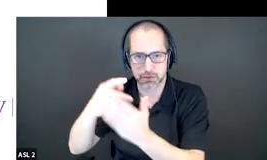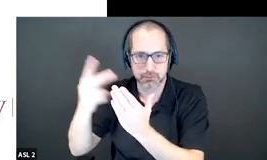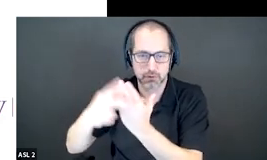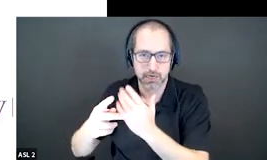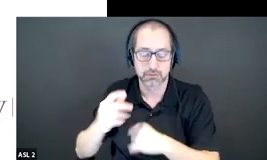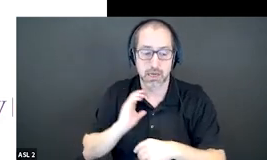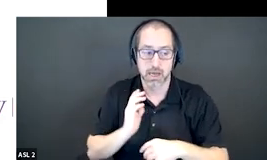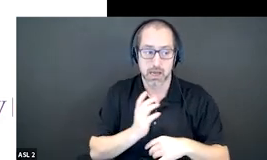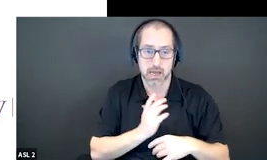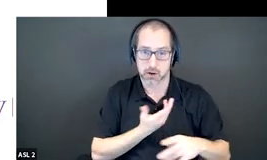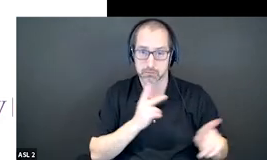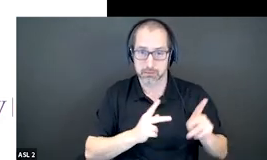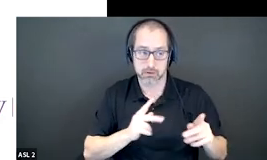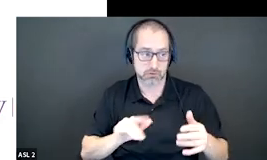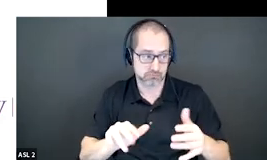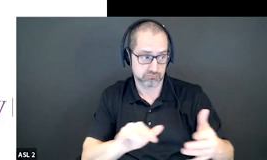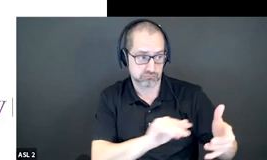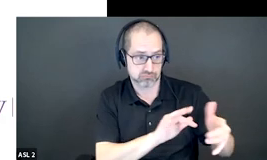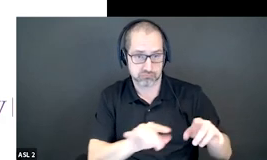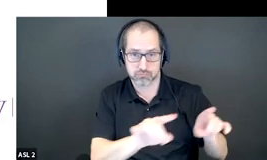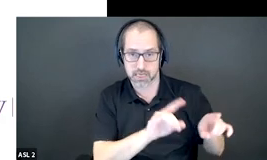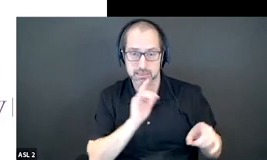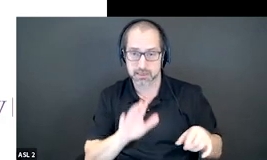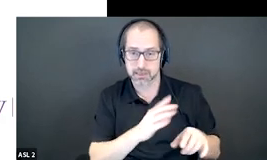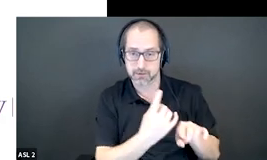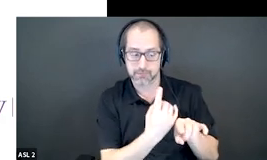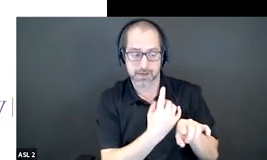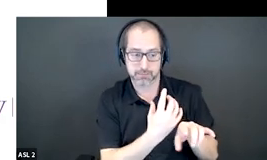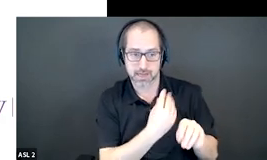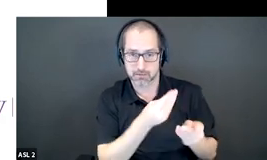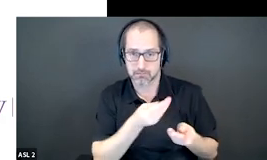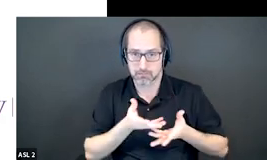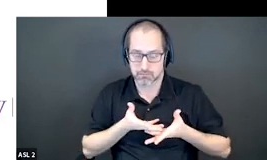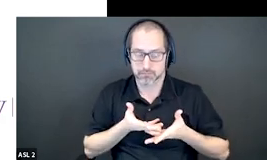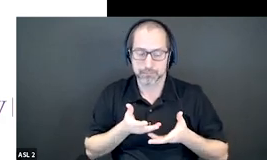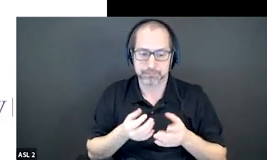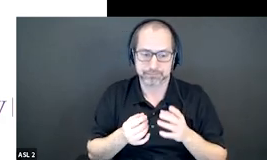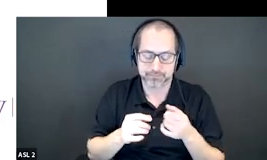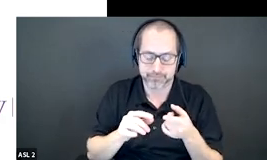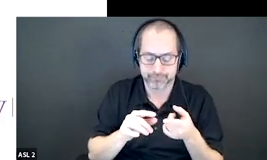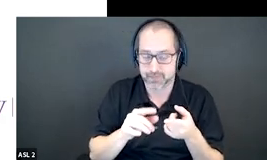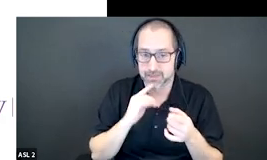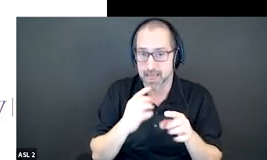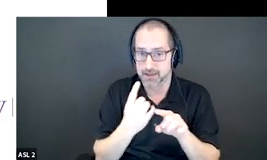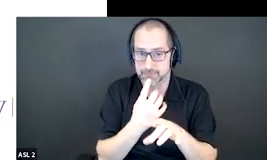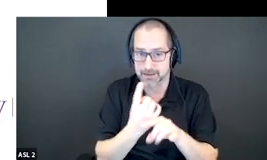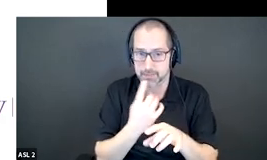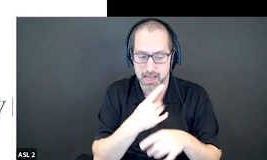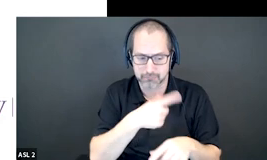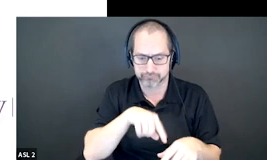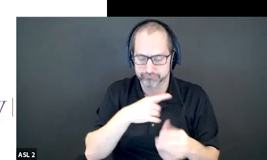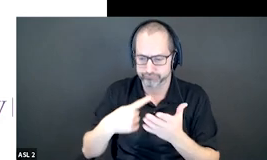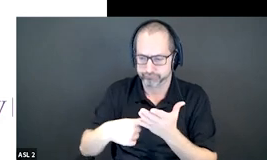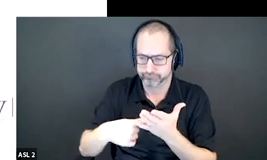participants had a lot of feedback through the experiences that they shared with us during the research and we use this feedback to think through four